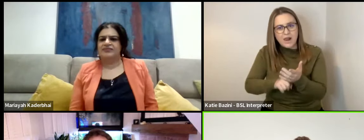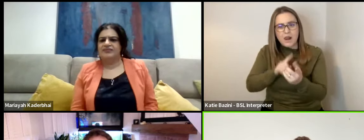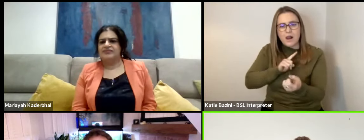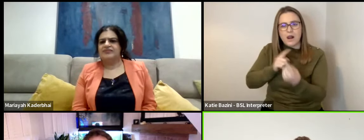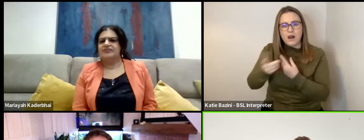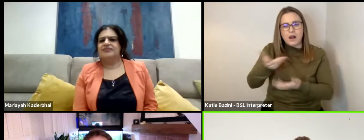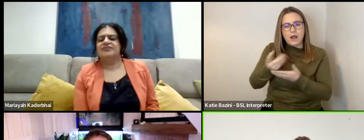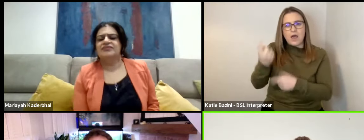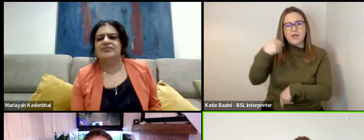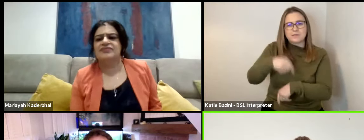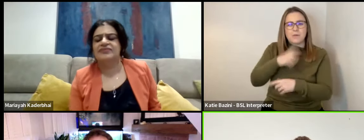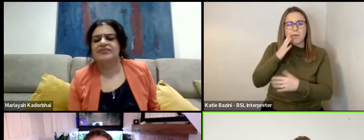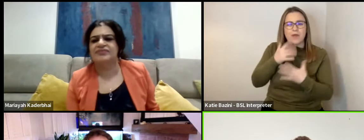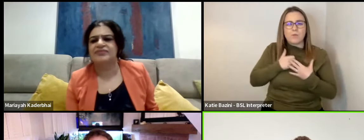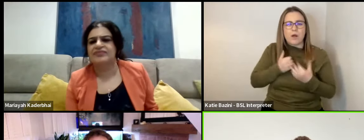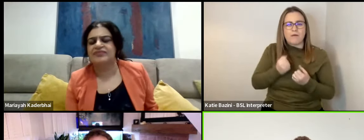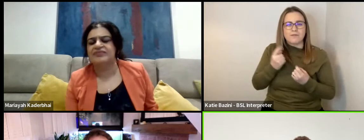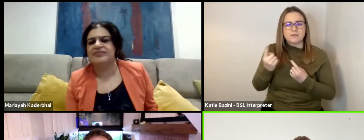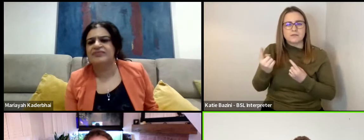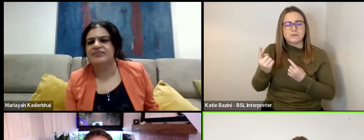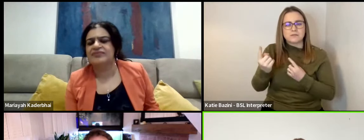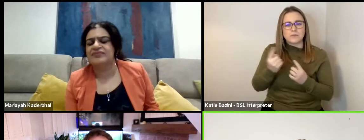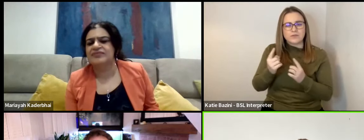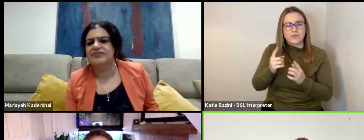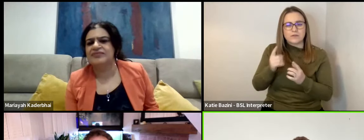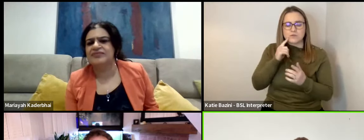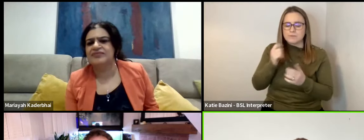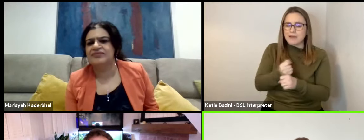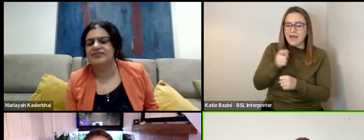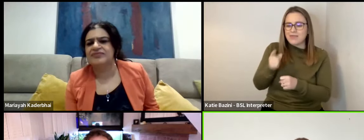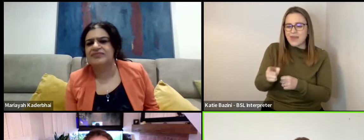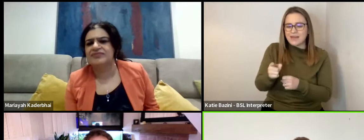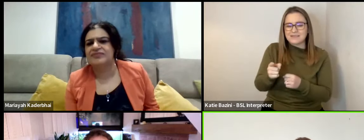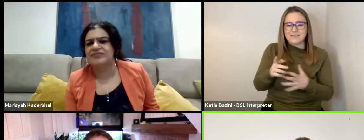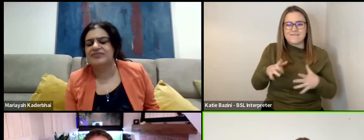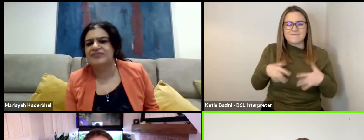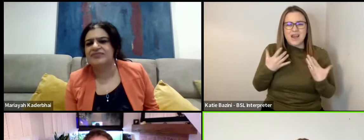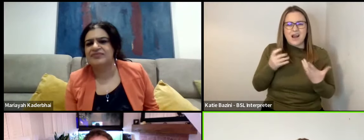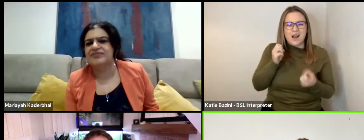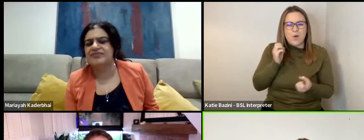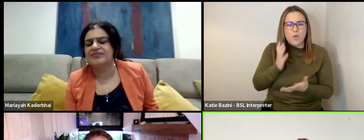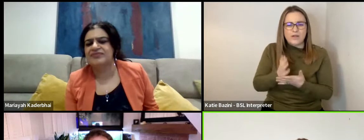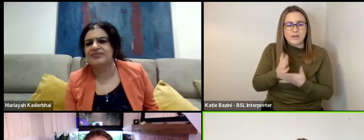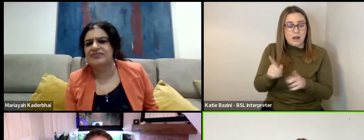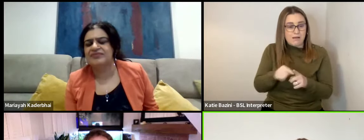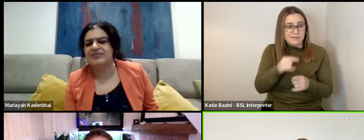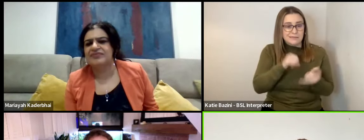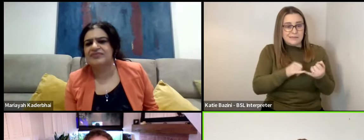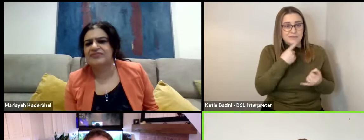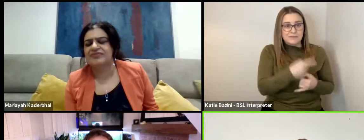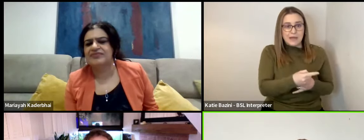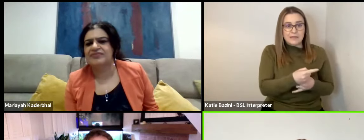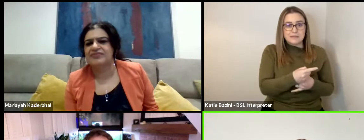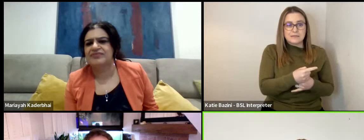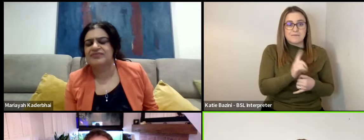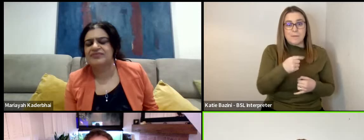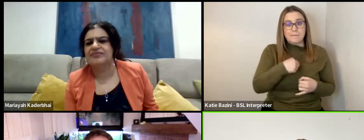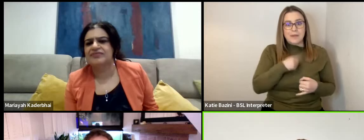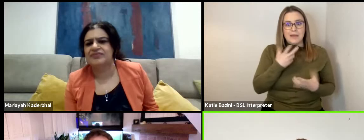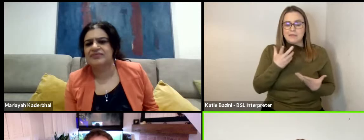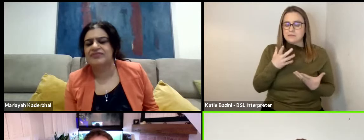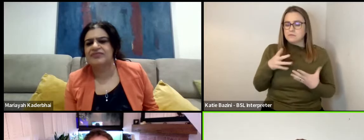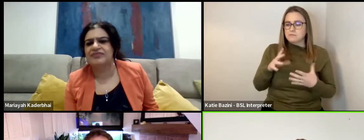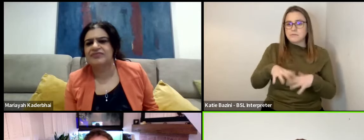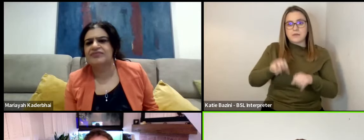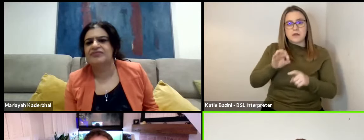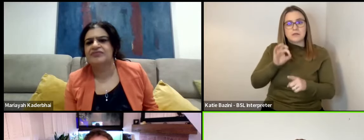the time that they were lovers. And to try and make that somehow feel authentic. And like Stephen says, for me, it's a jumping off point